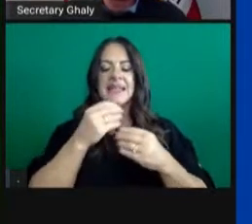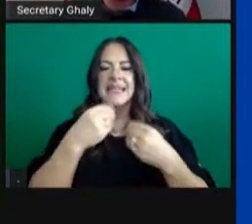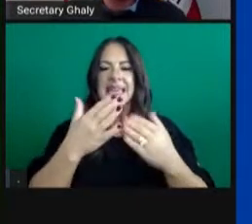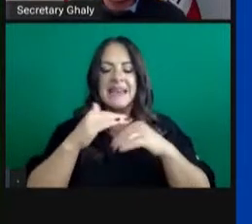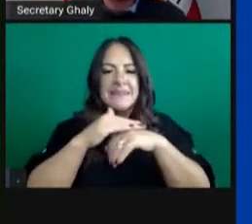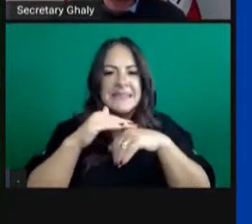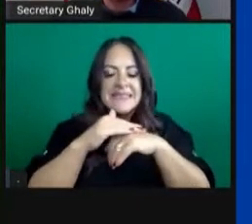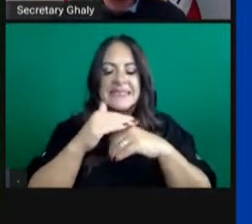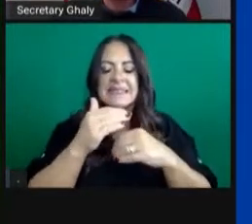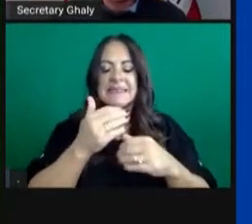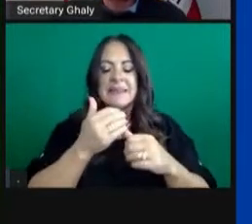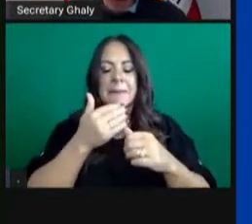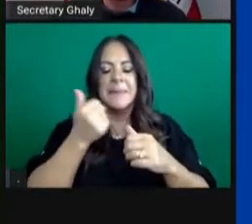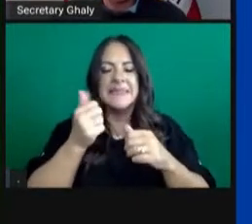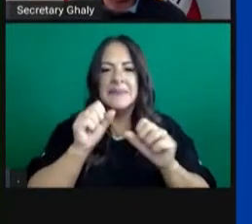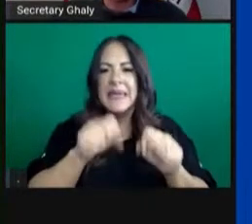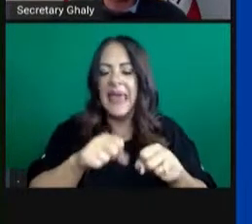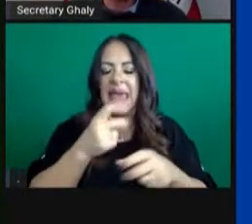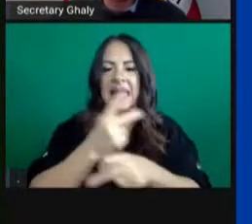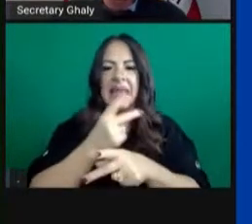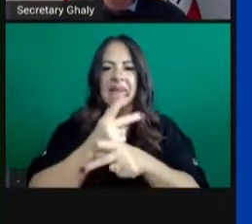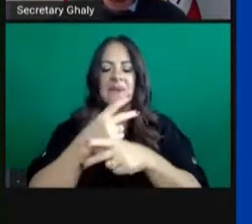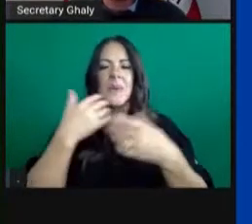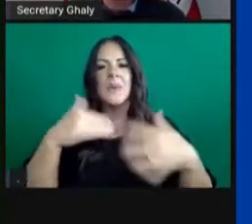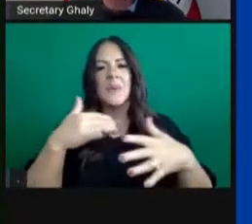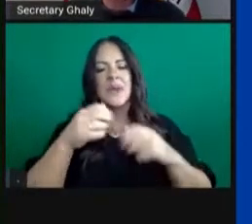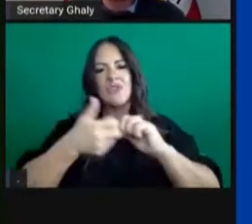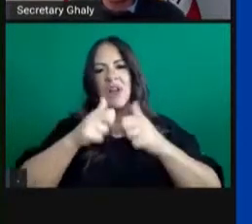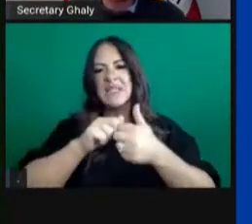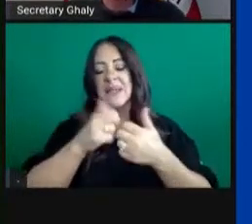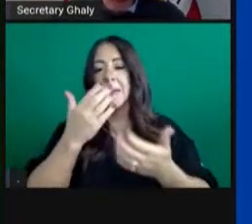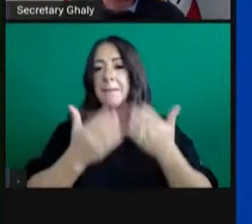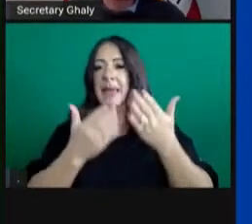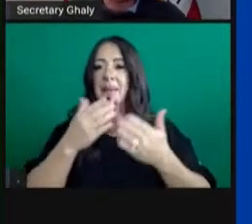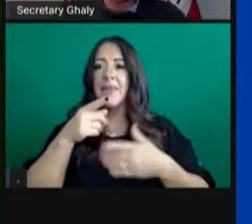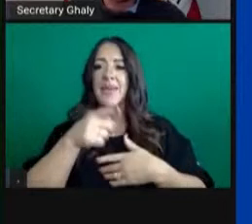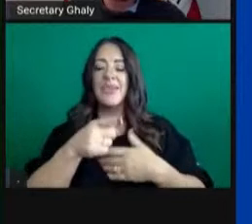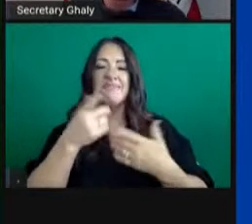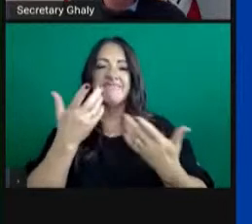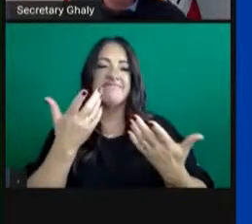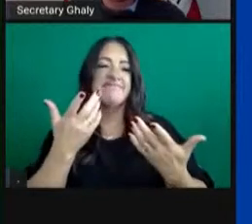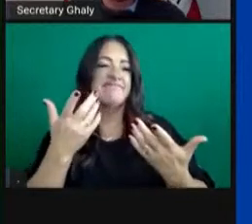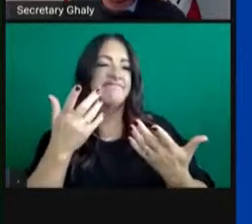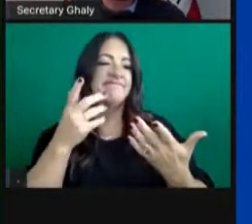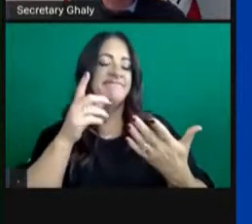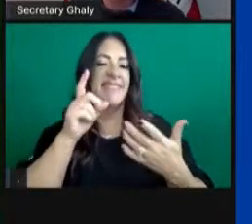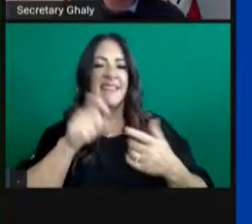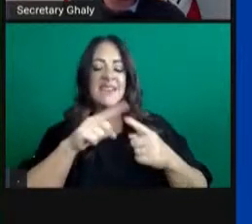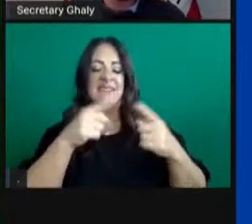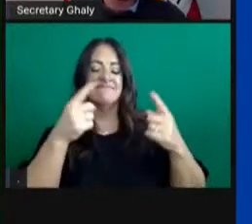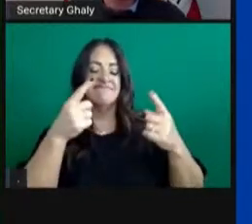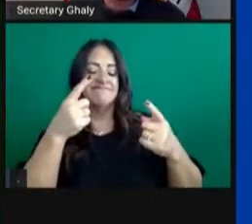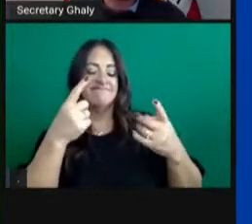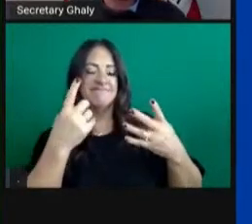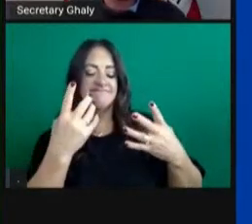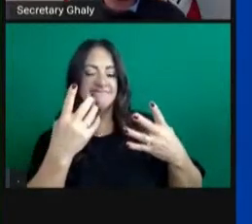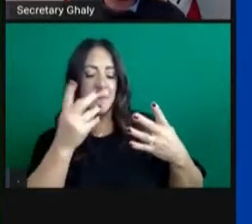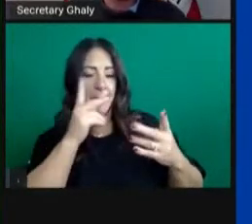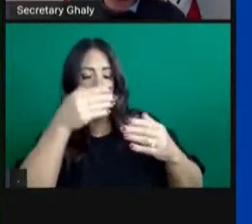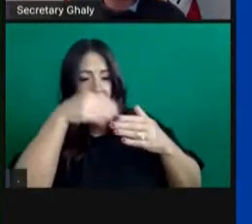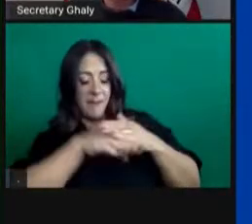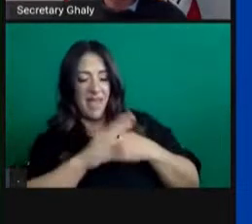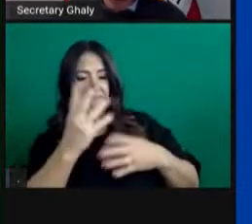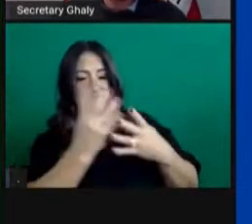situations. And then the level of care is in crisis, you may have to triage medical care, decide how you're going to use other